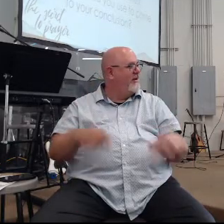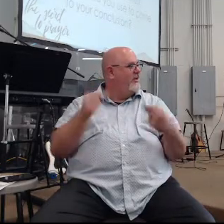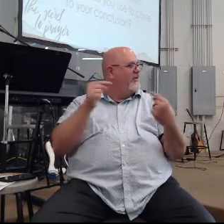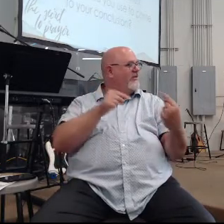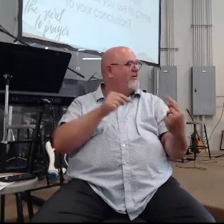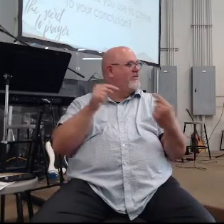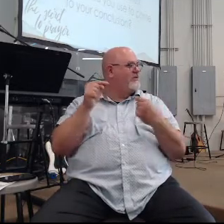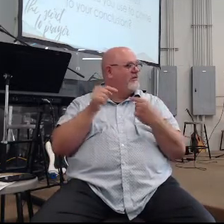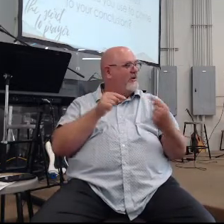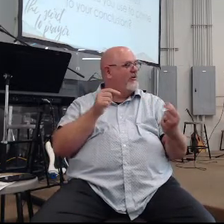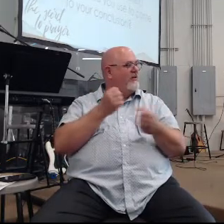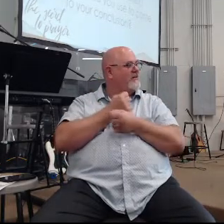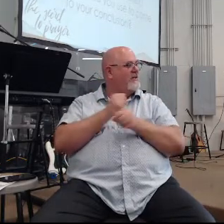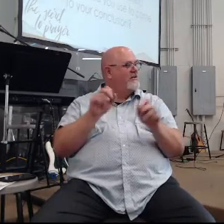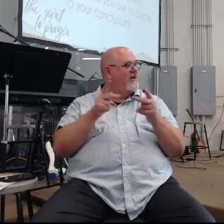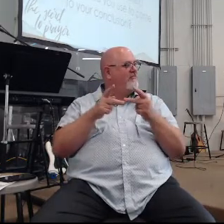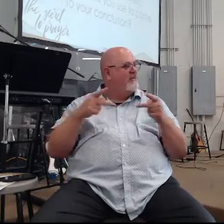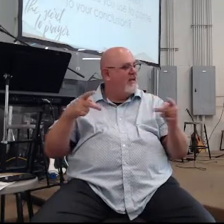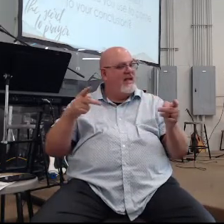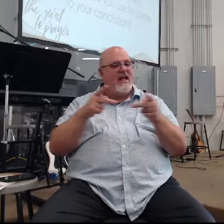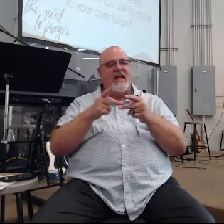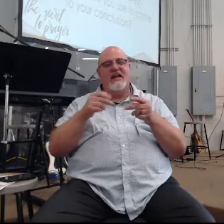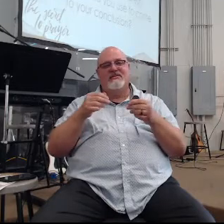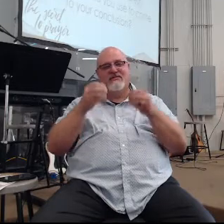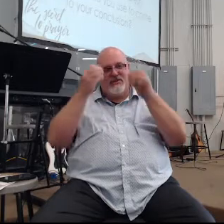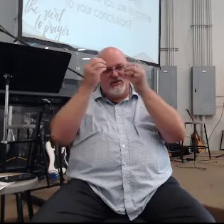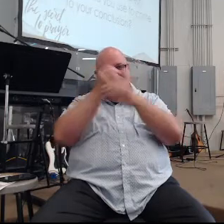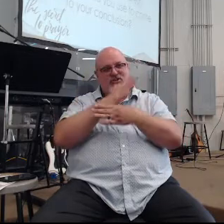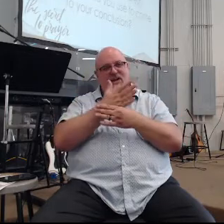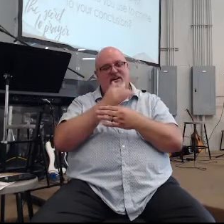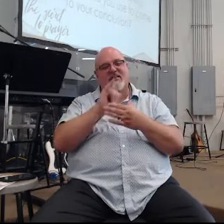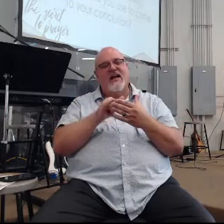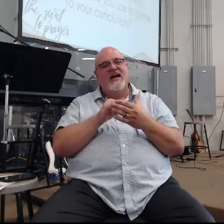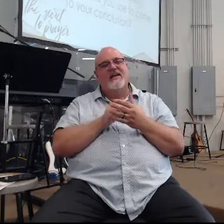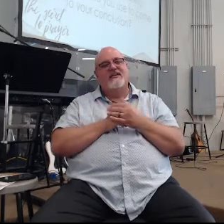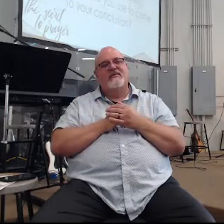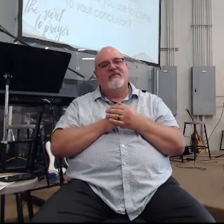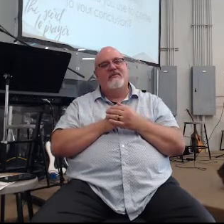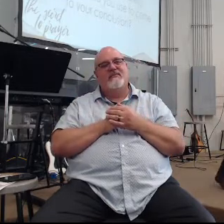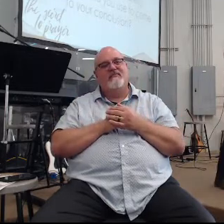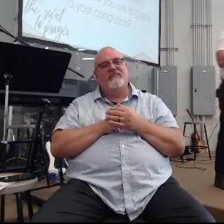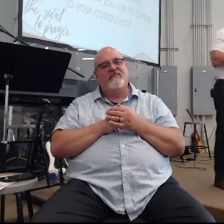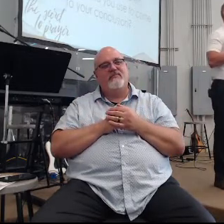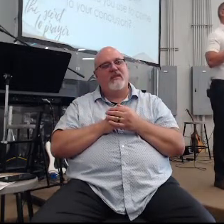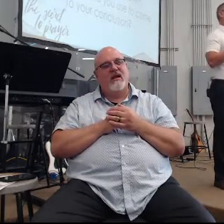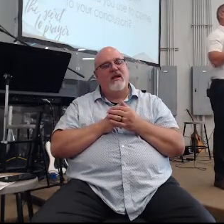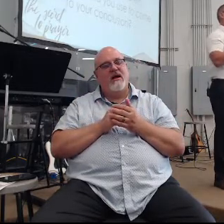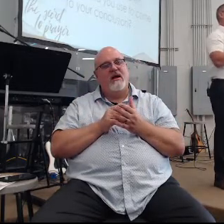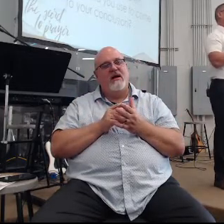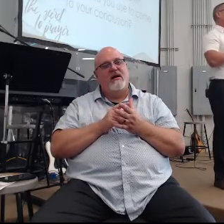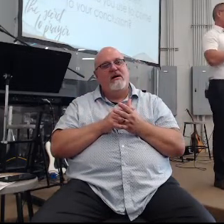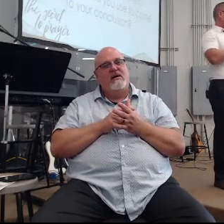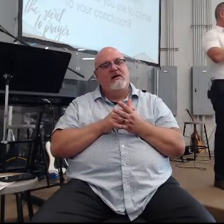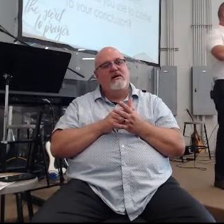can it's a safe place thank you Sean for modeling that it's a safe place but what he said was because